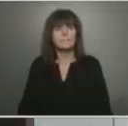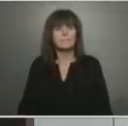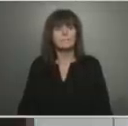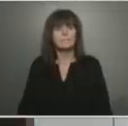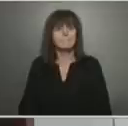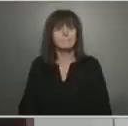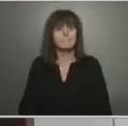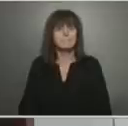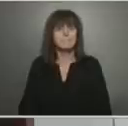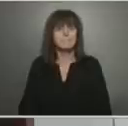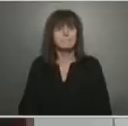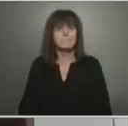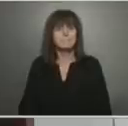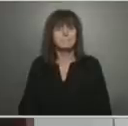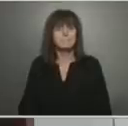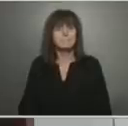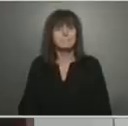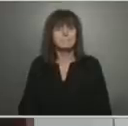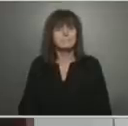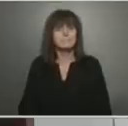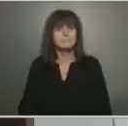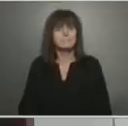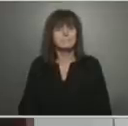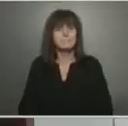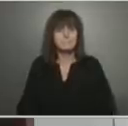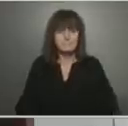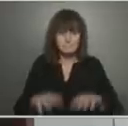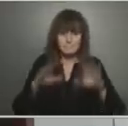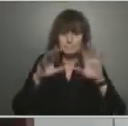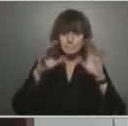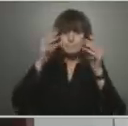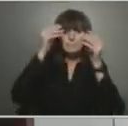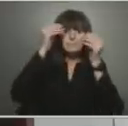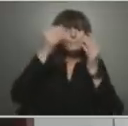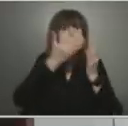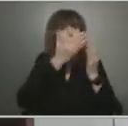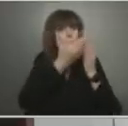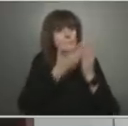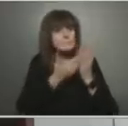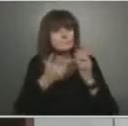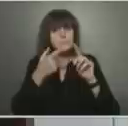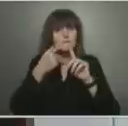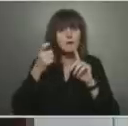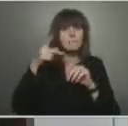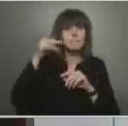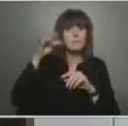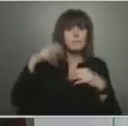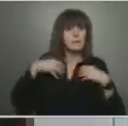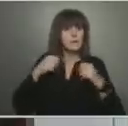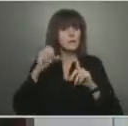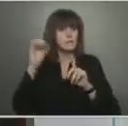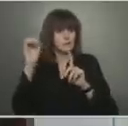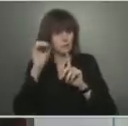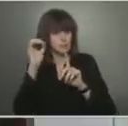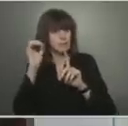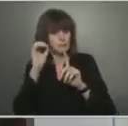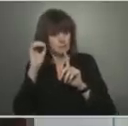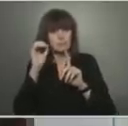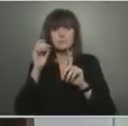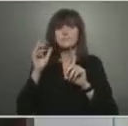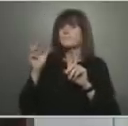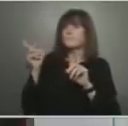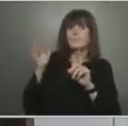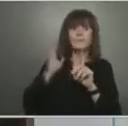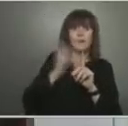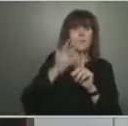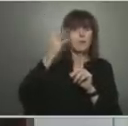Data from Public Health Ontario demonstrates that Ontario rates of hospitalization are higher amongst unvaccinated individuals,